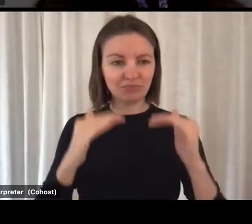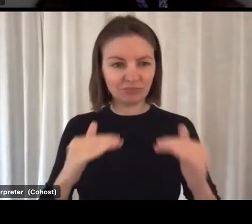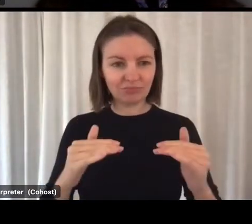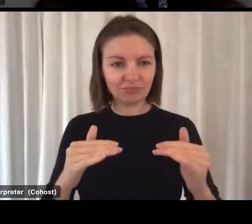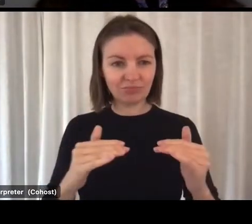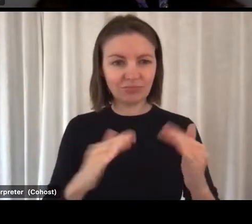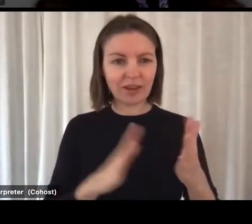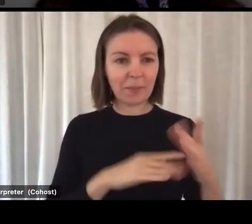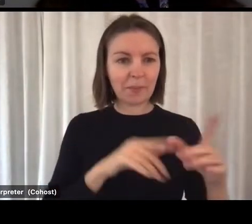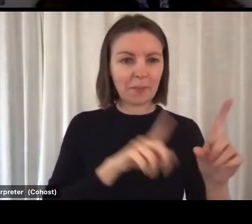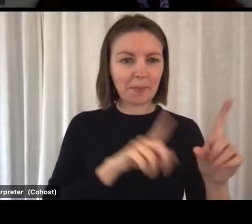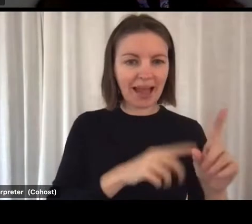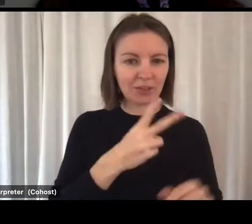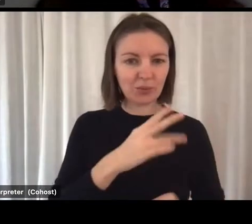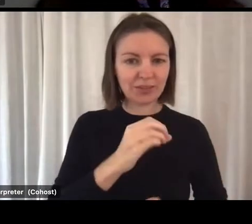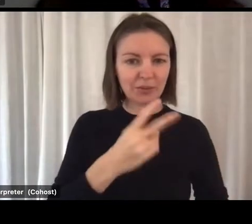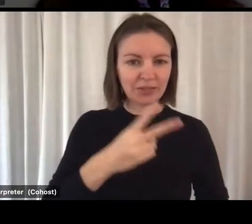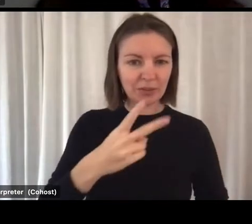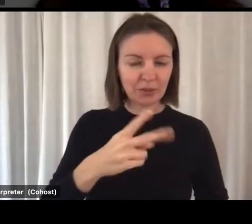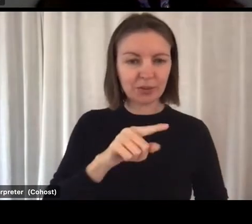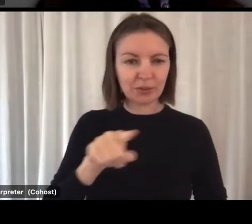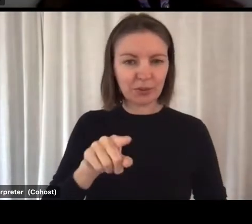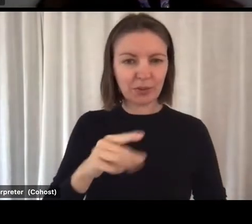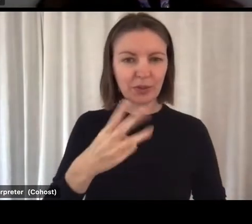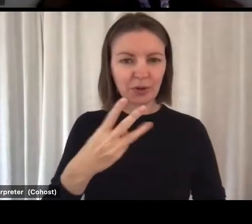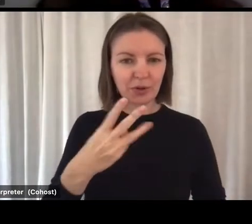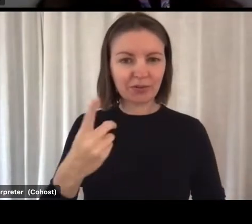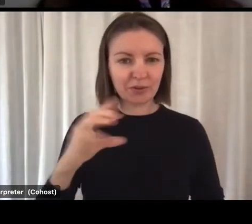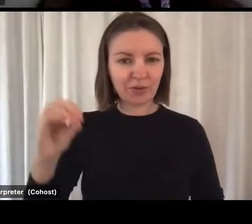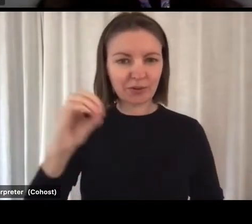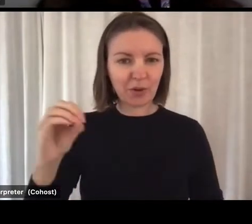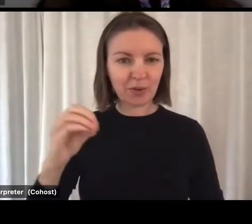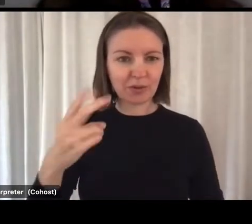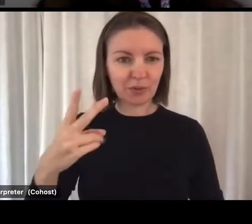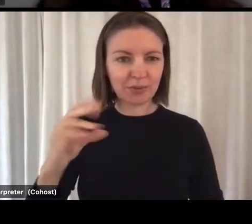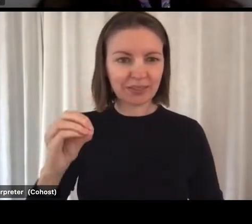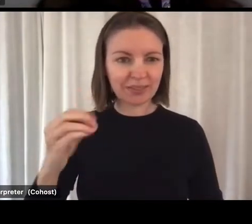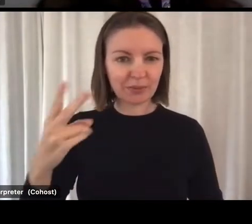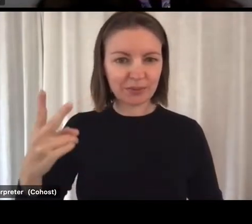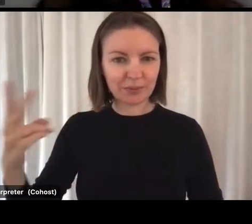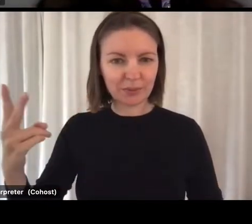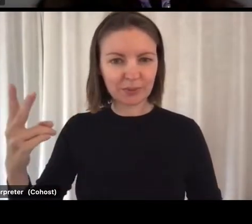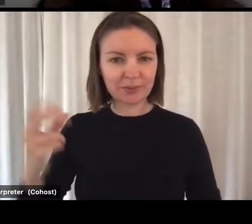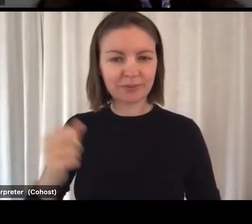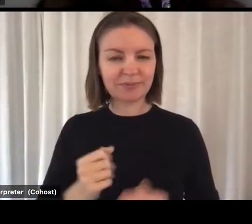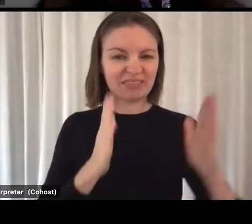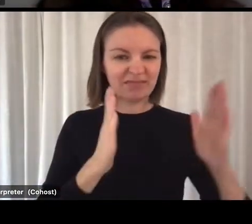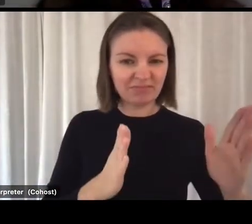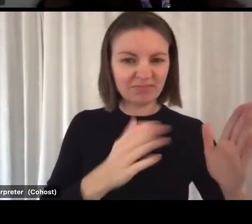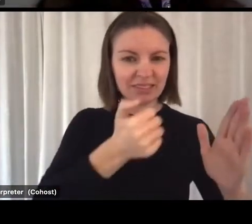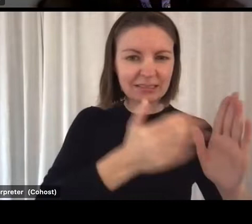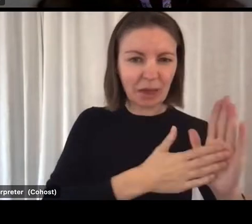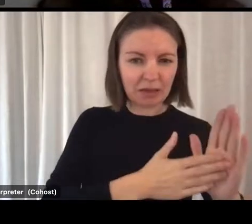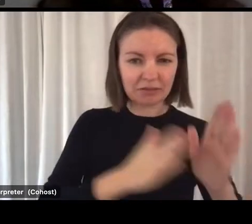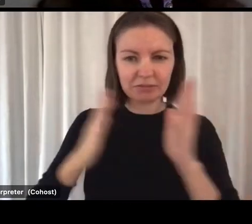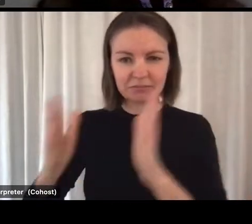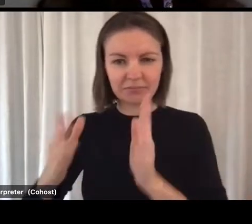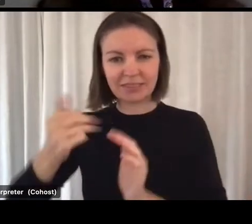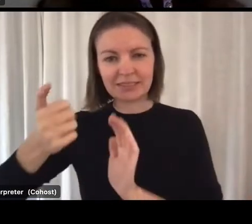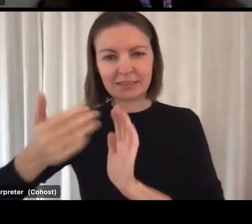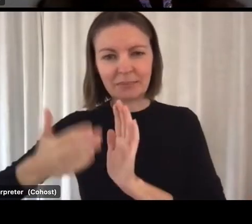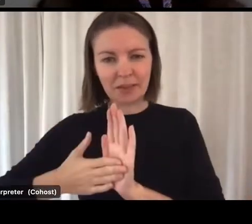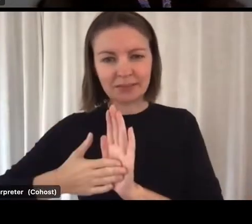to 31 October 2022, six-month period. Someone will tell me if I'm wrong.